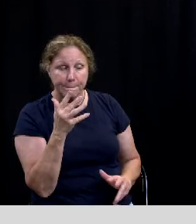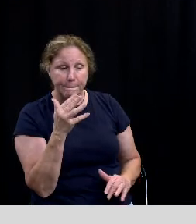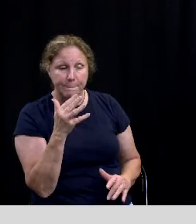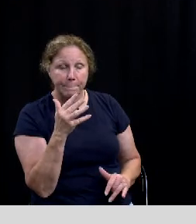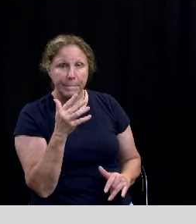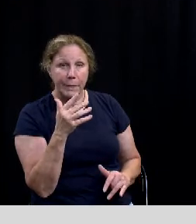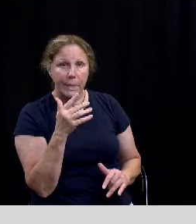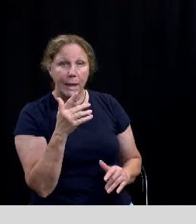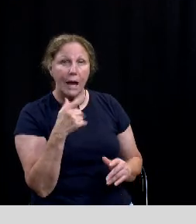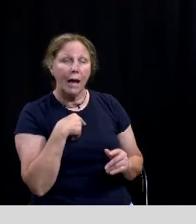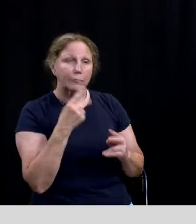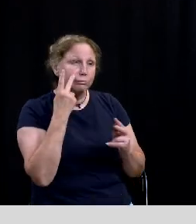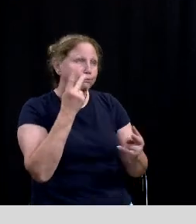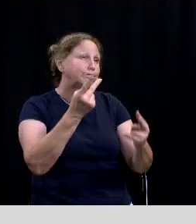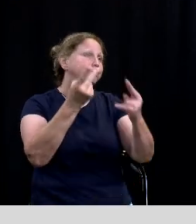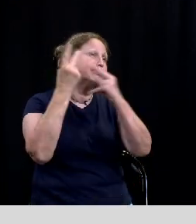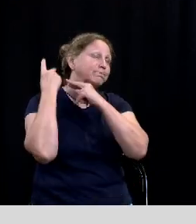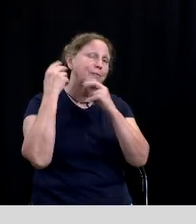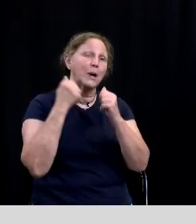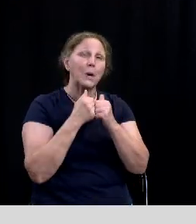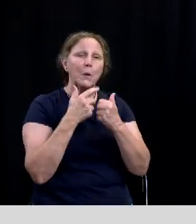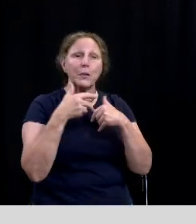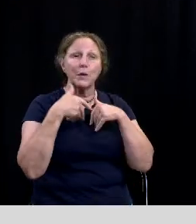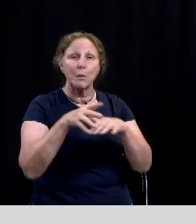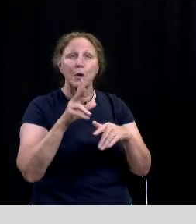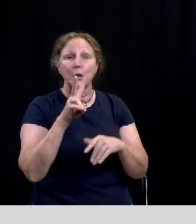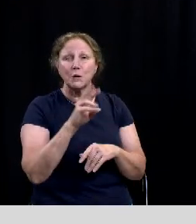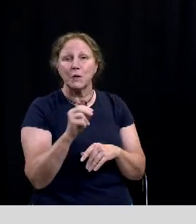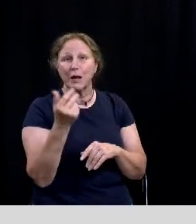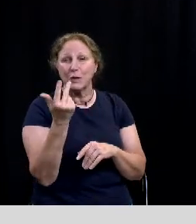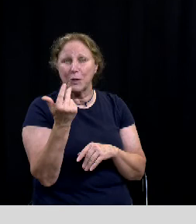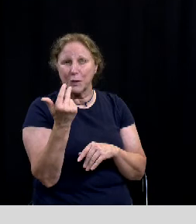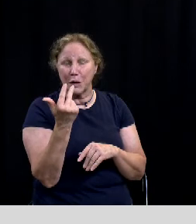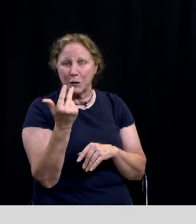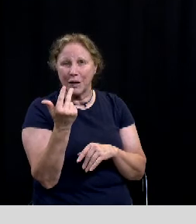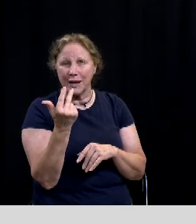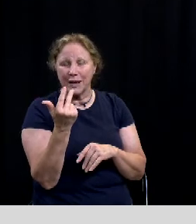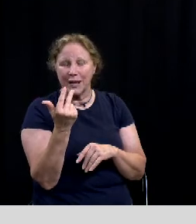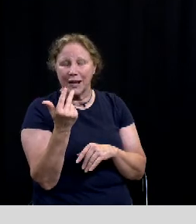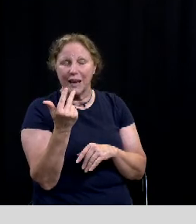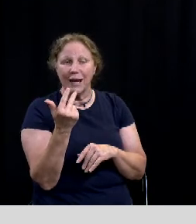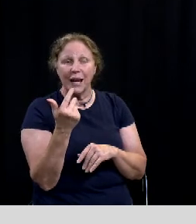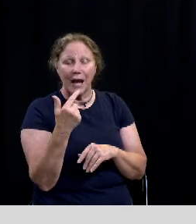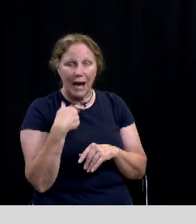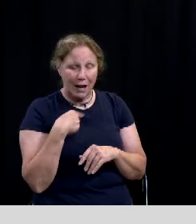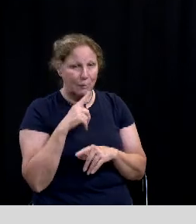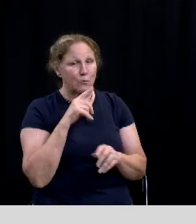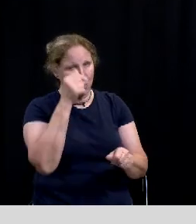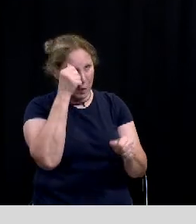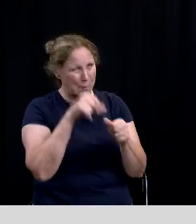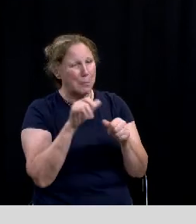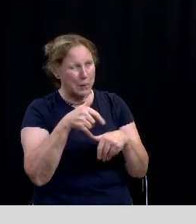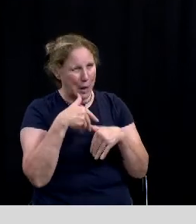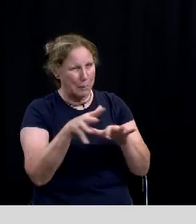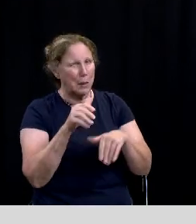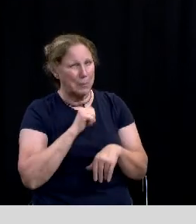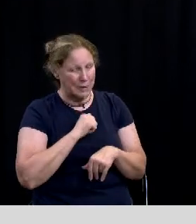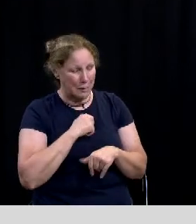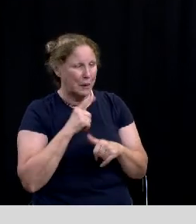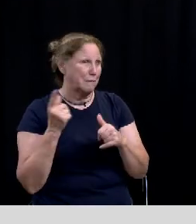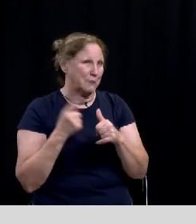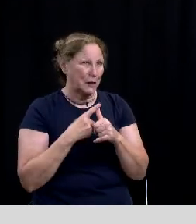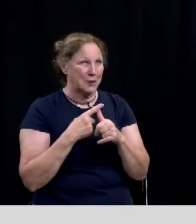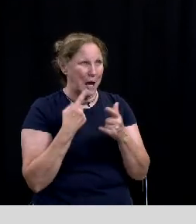uh memory lane with with the parade starting in 2013. i i very well remember that parade when we brought it back